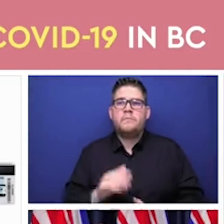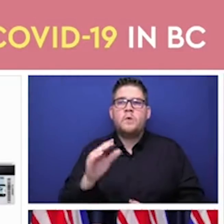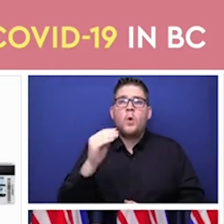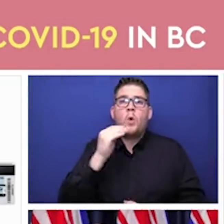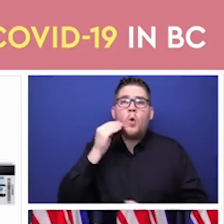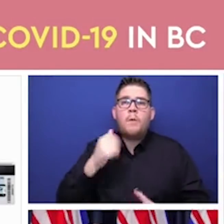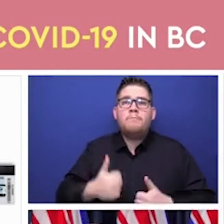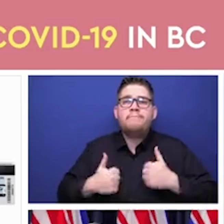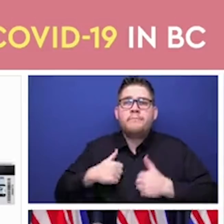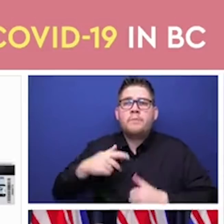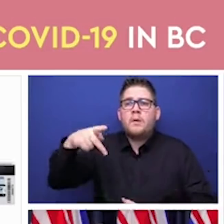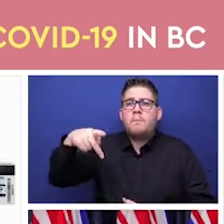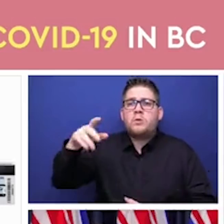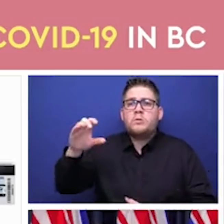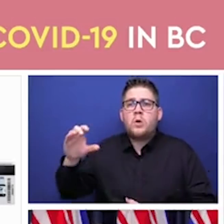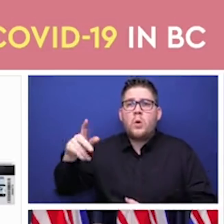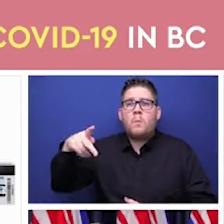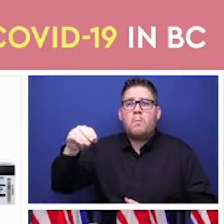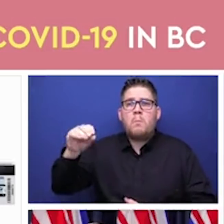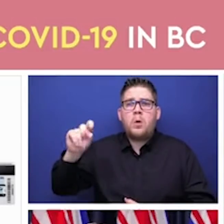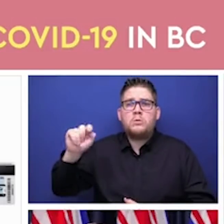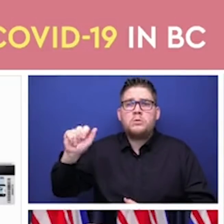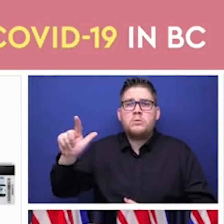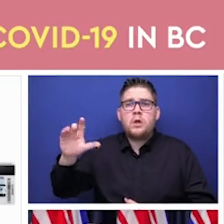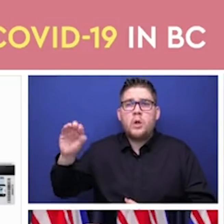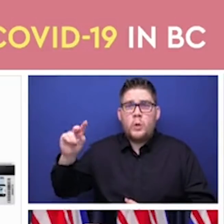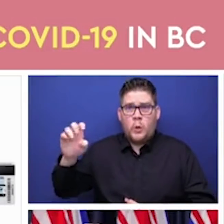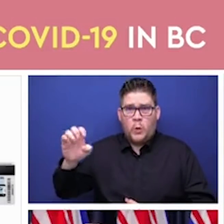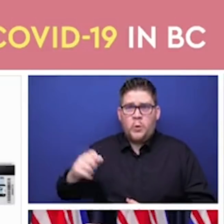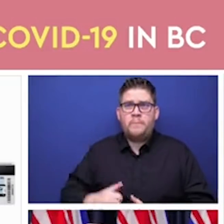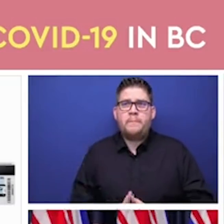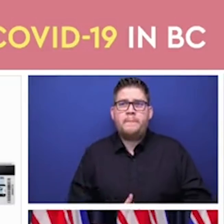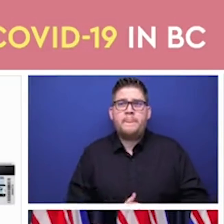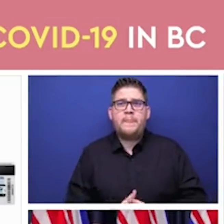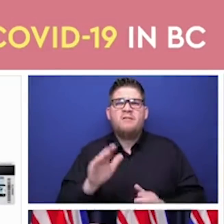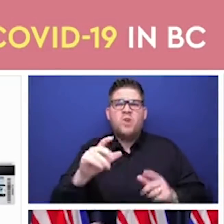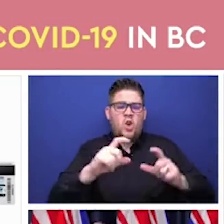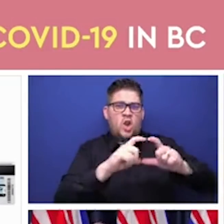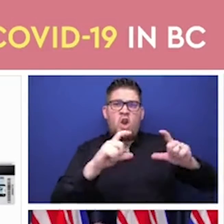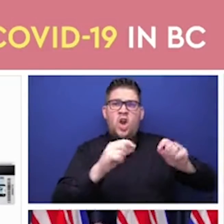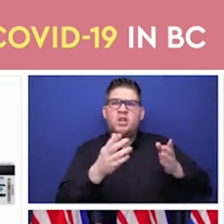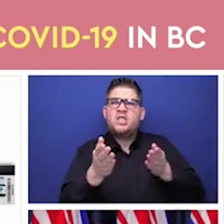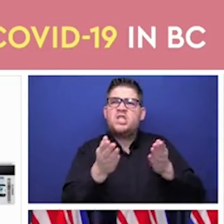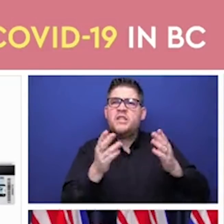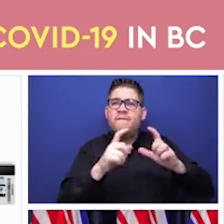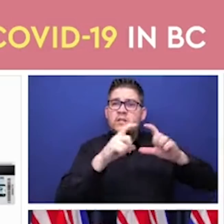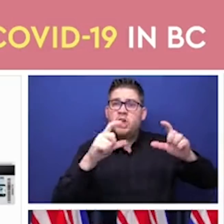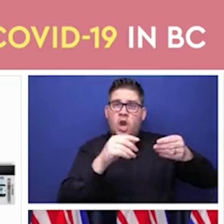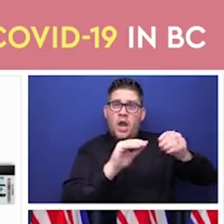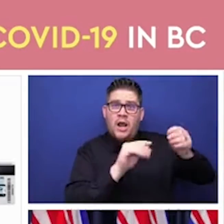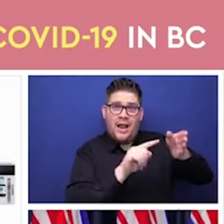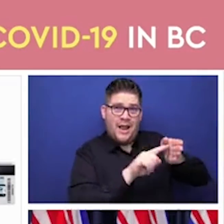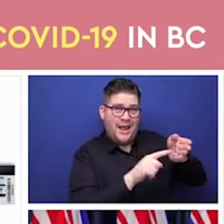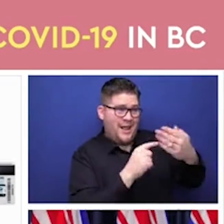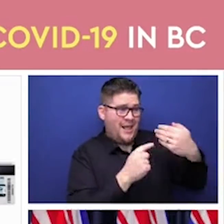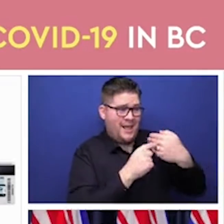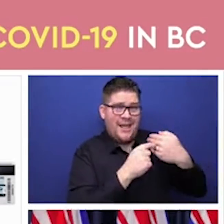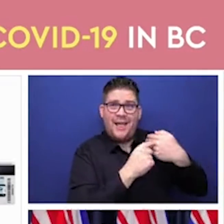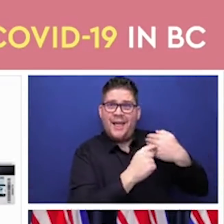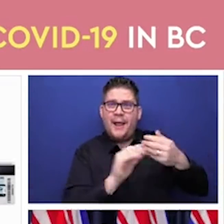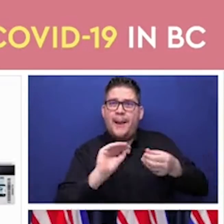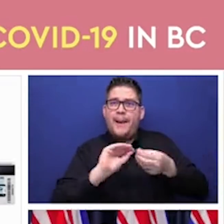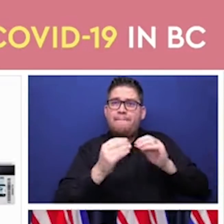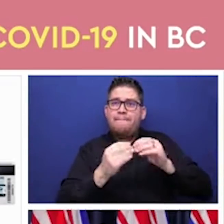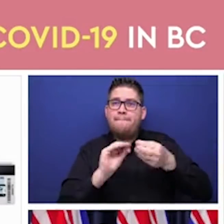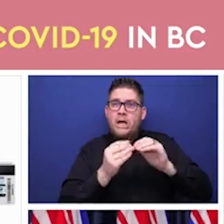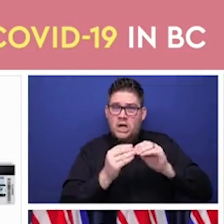around their care card that you can see in this slide. And that's all the personal health number, and that's a very important number for